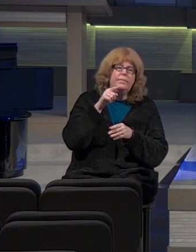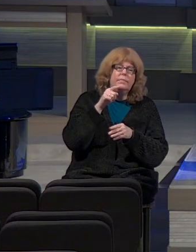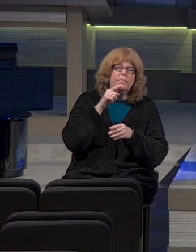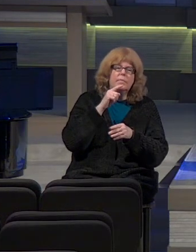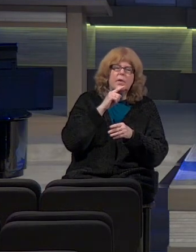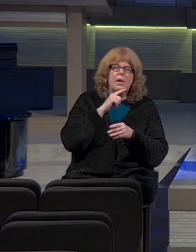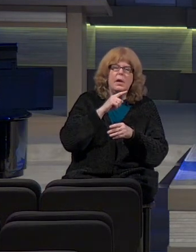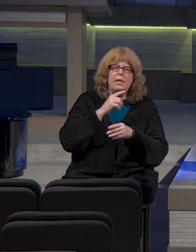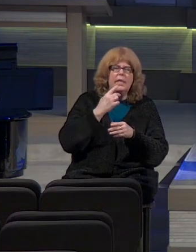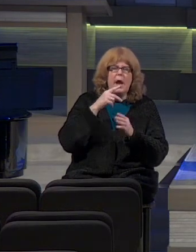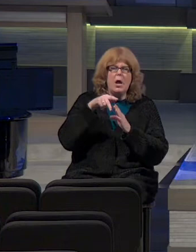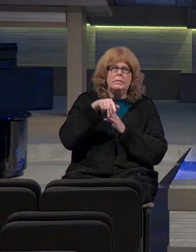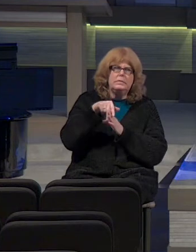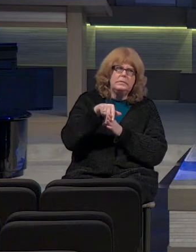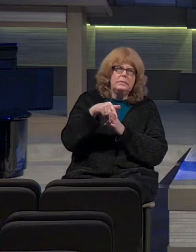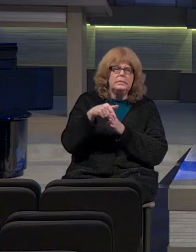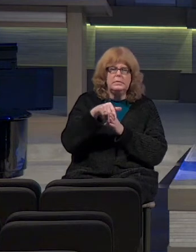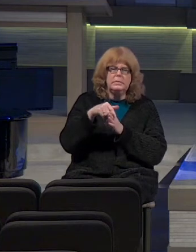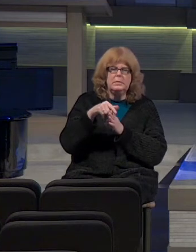Reluctant.